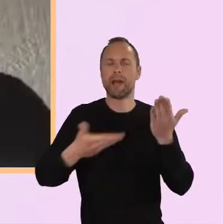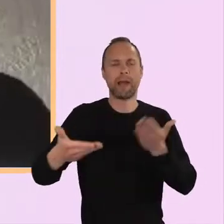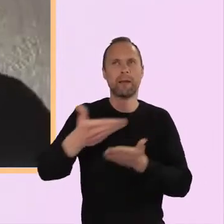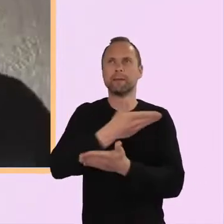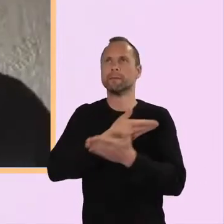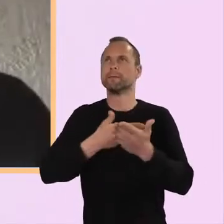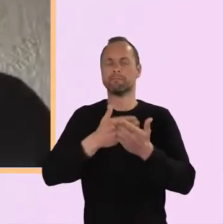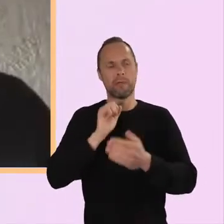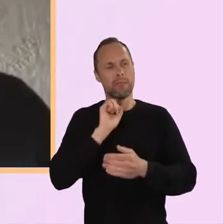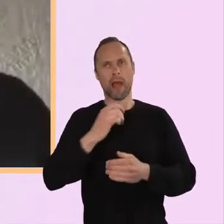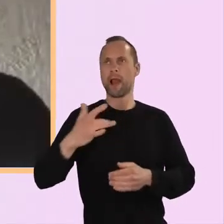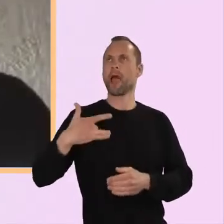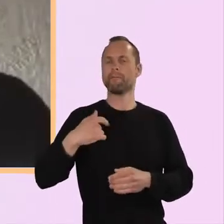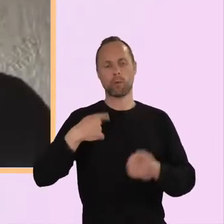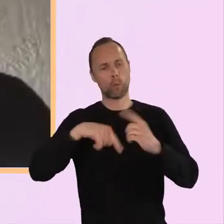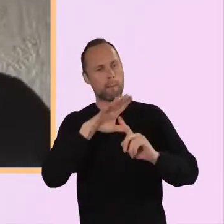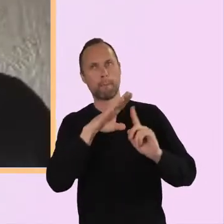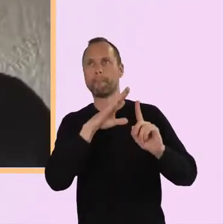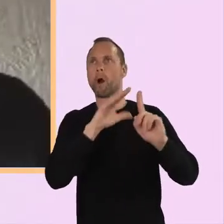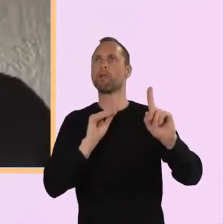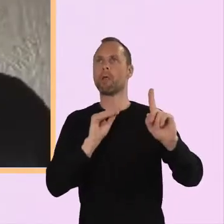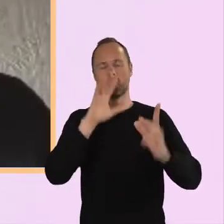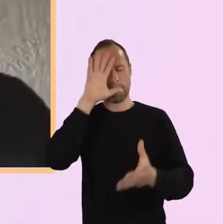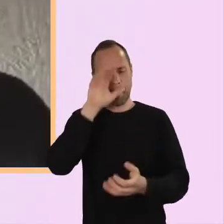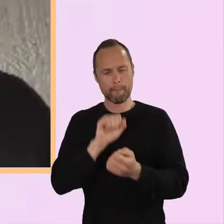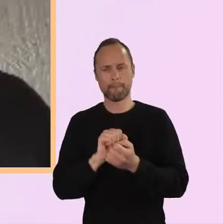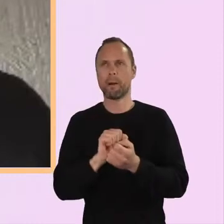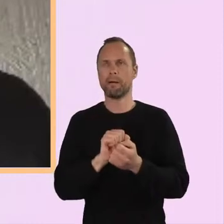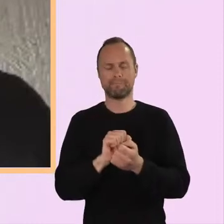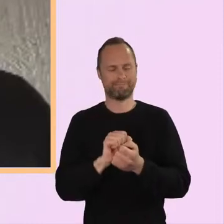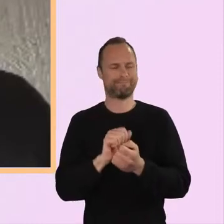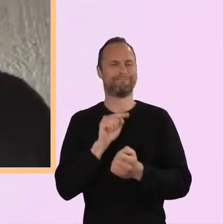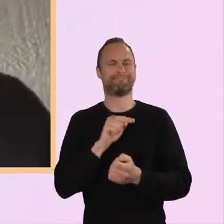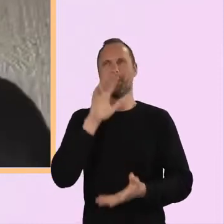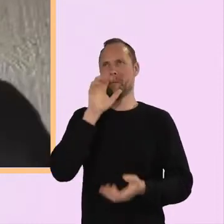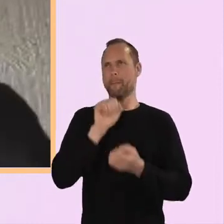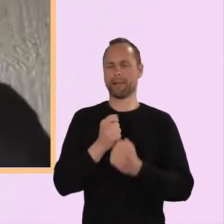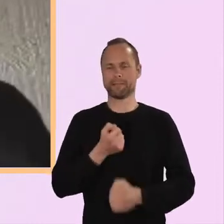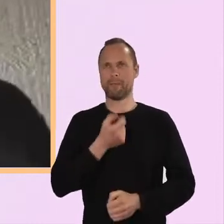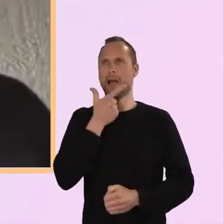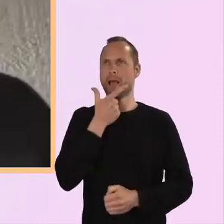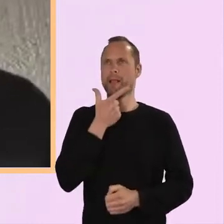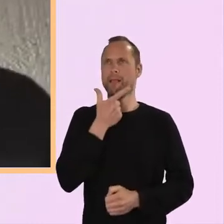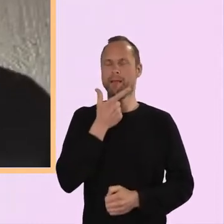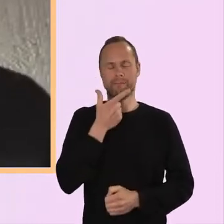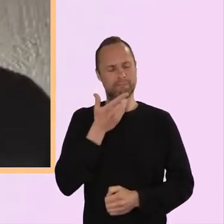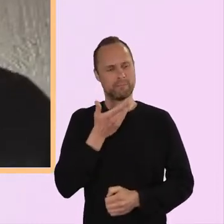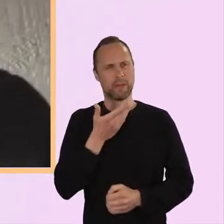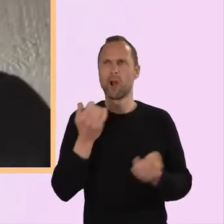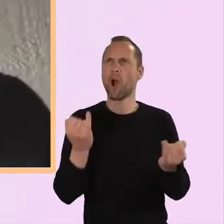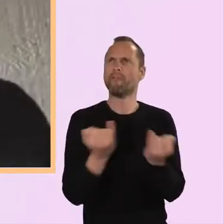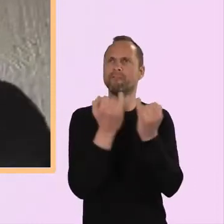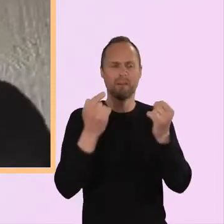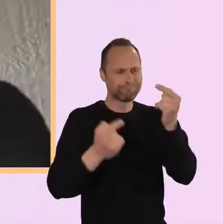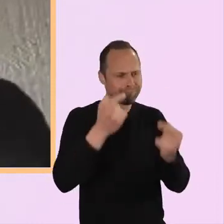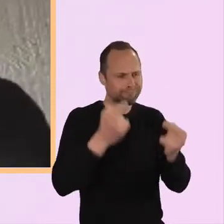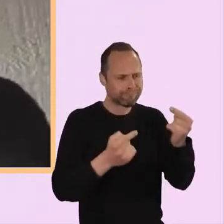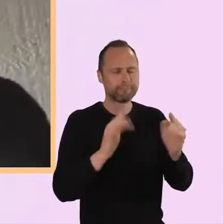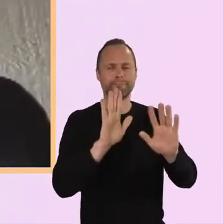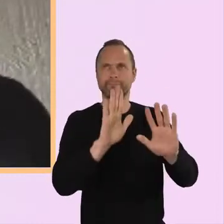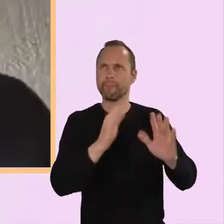modelled. For memories of that raise a smile and conflicts that helped us grow.